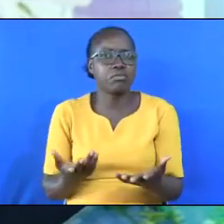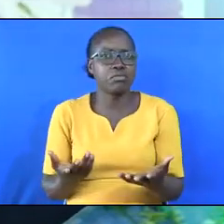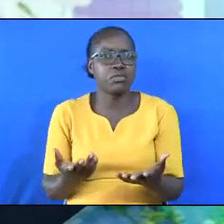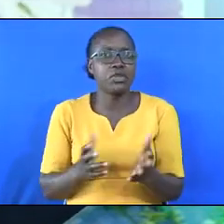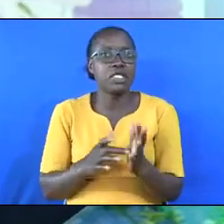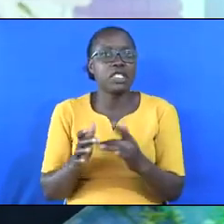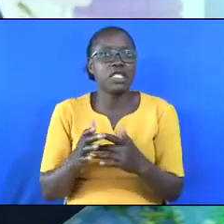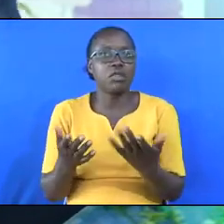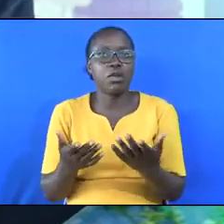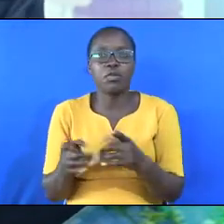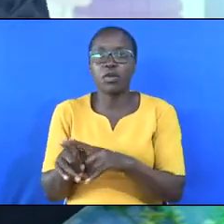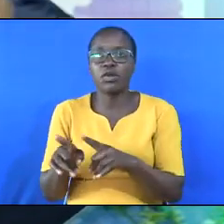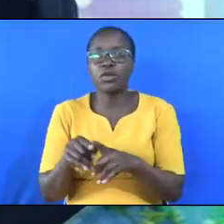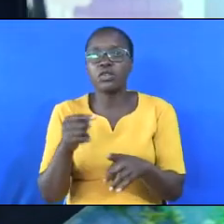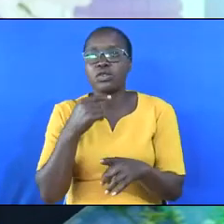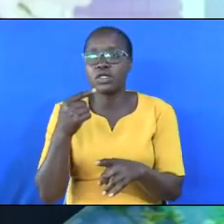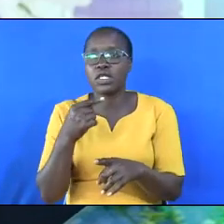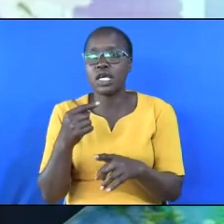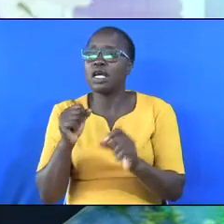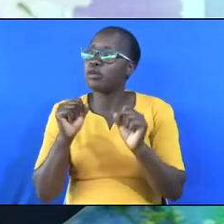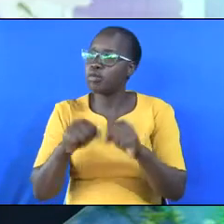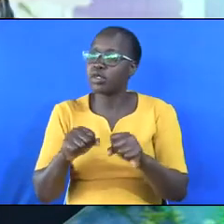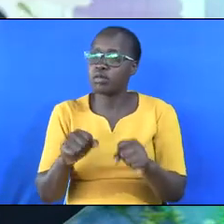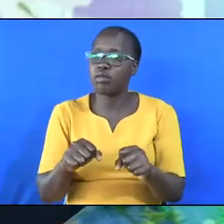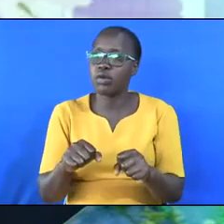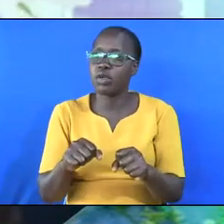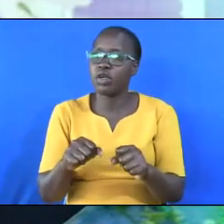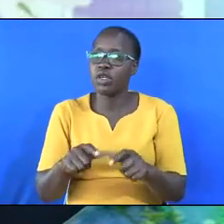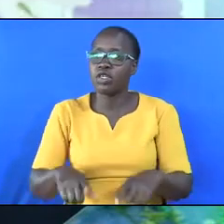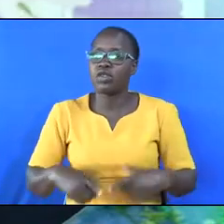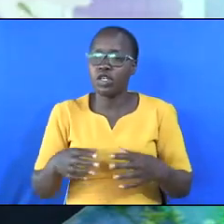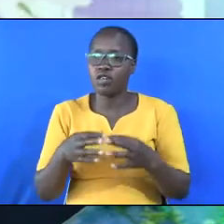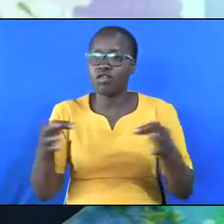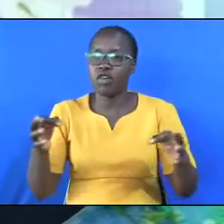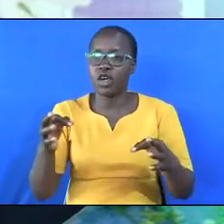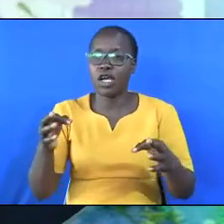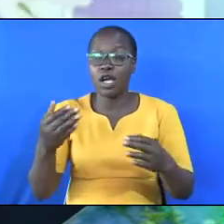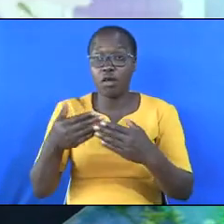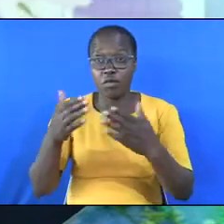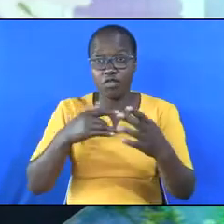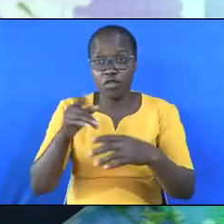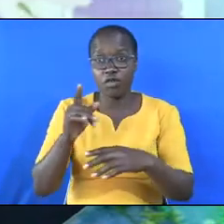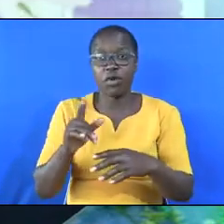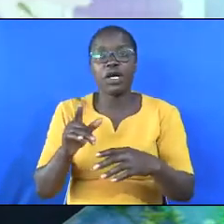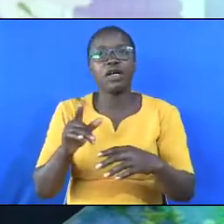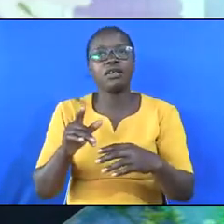The Bible also says that it is possible to live longer before your time.